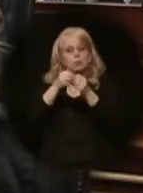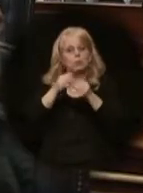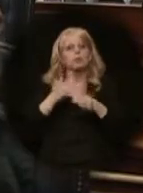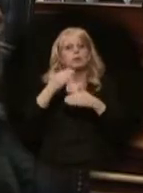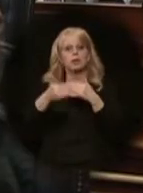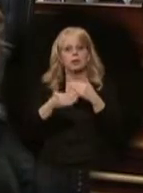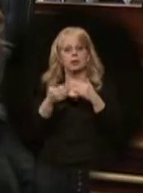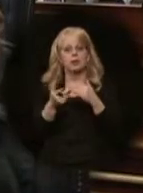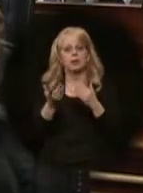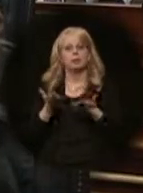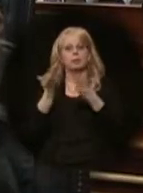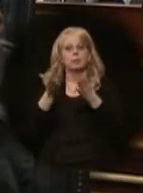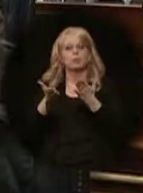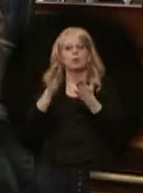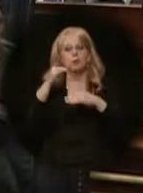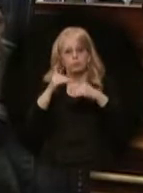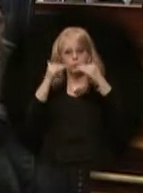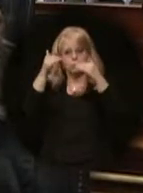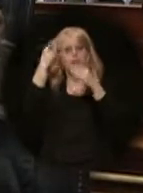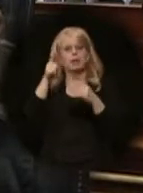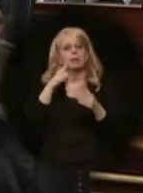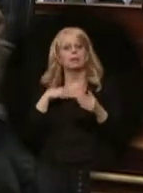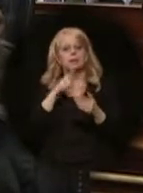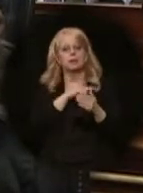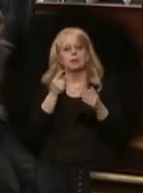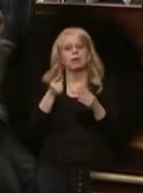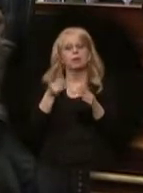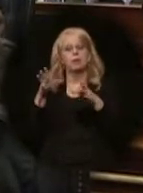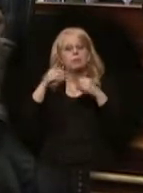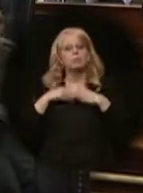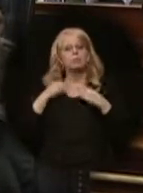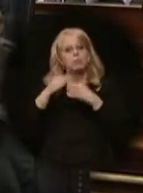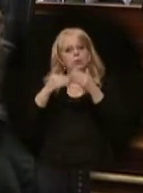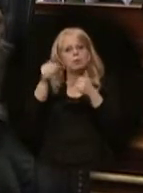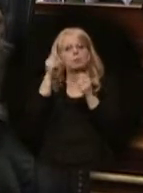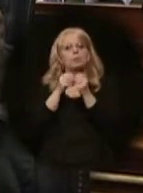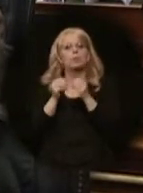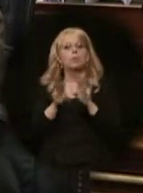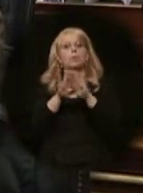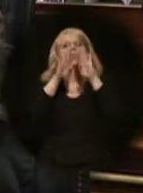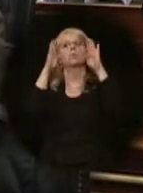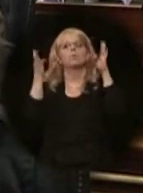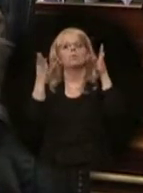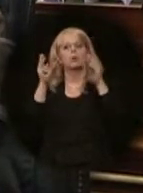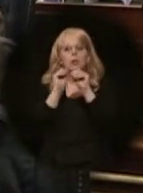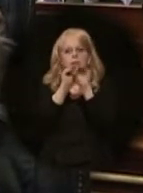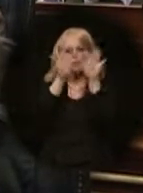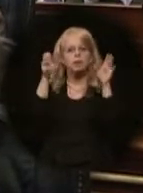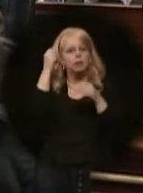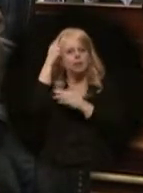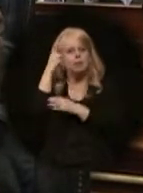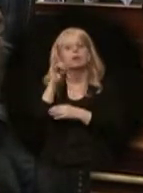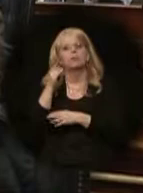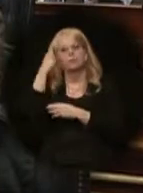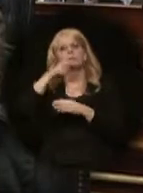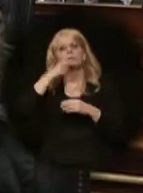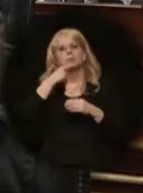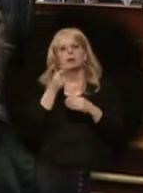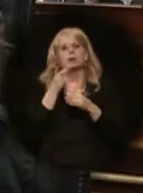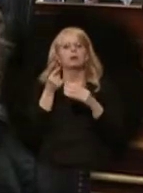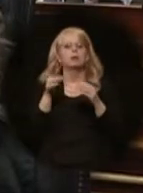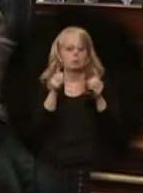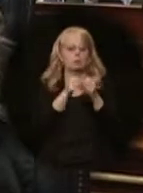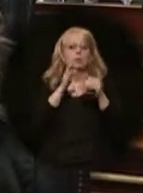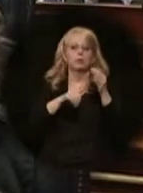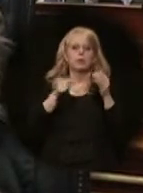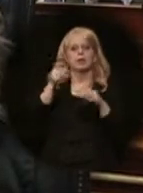our proposed phased legislative approval process will be more open and transparent to the public than either the Stranded Gas Act